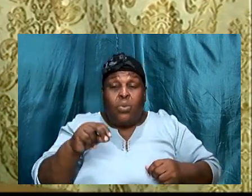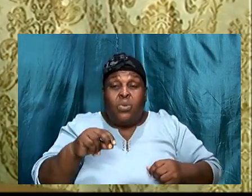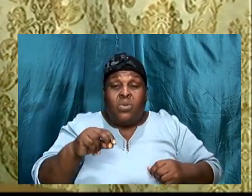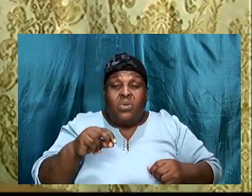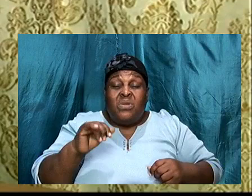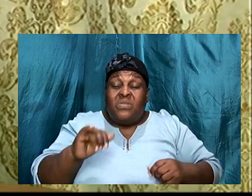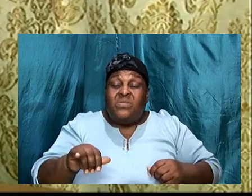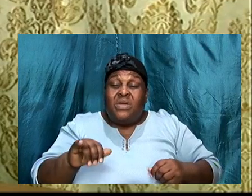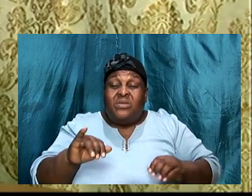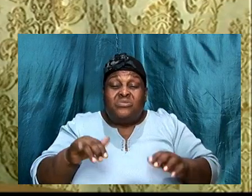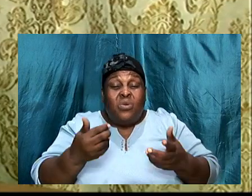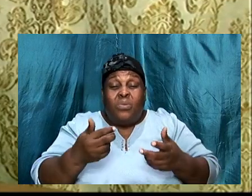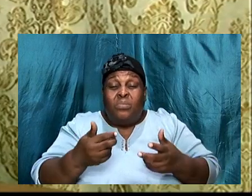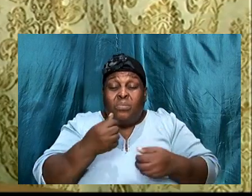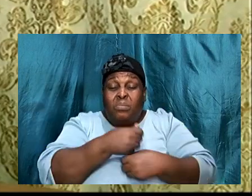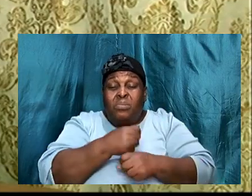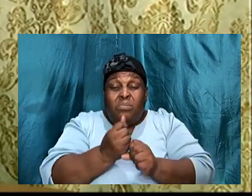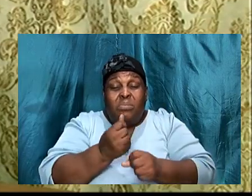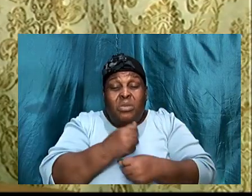trying to count God's people,